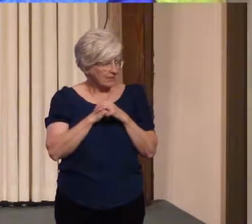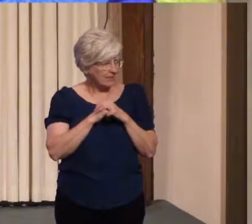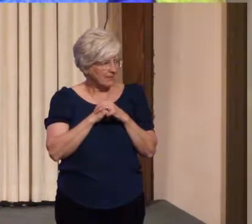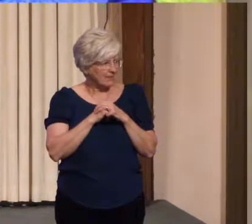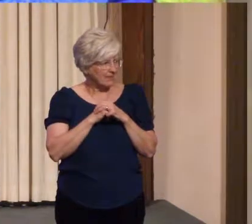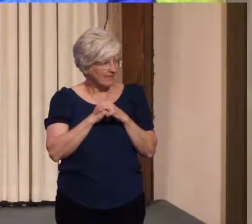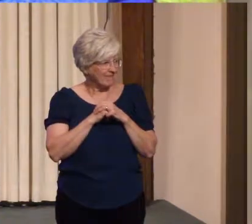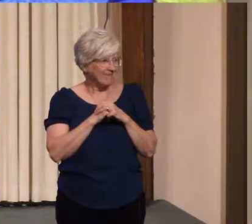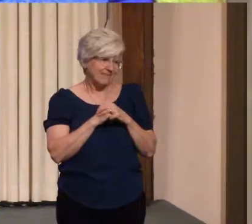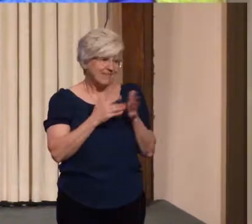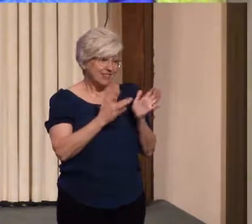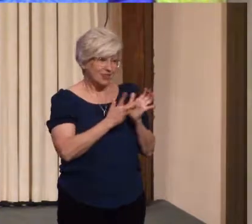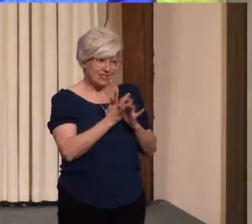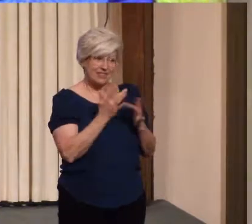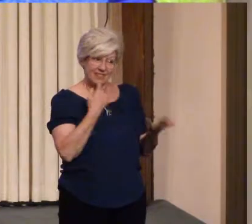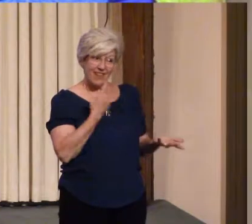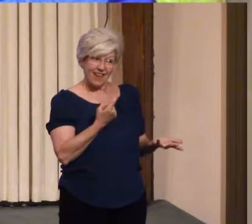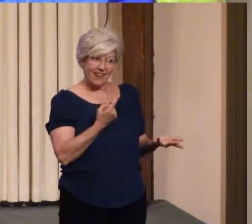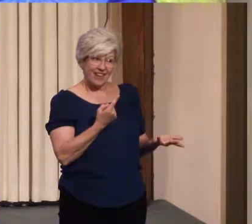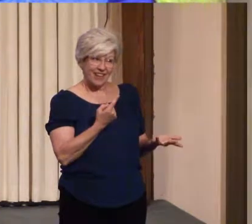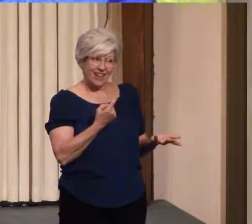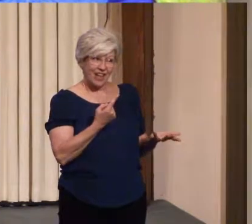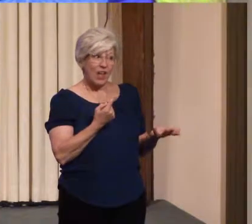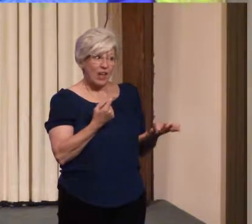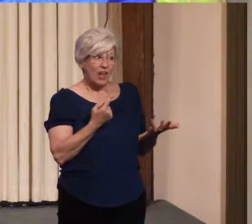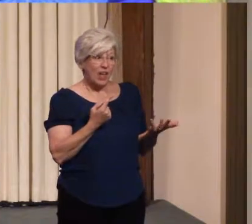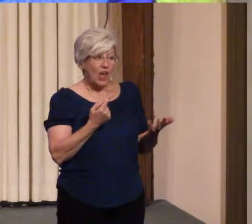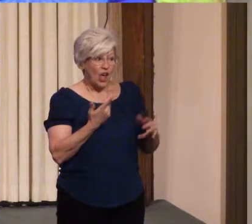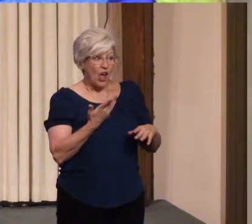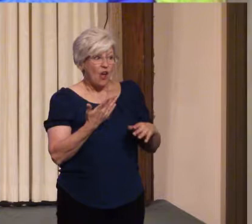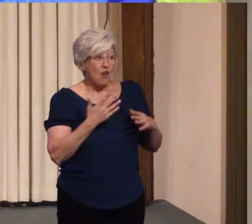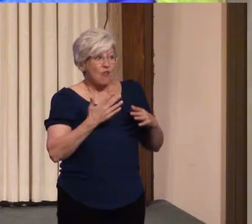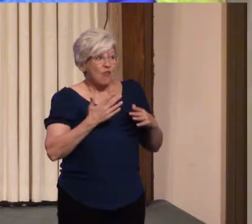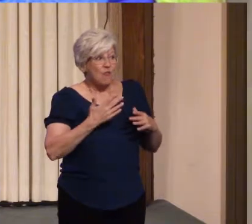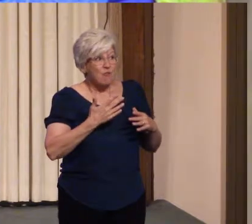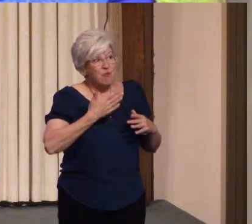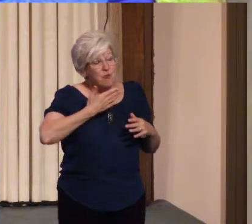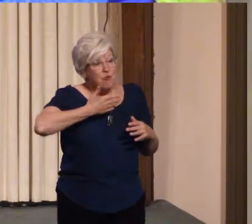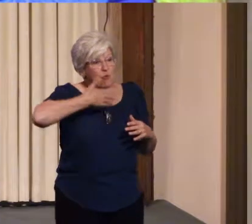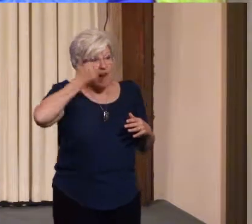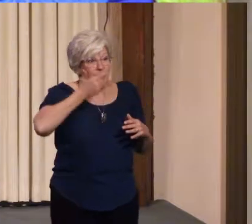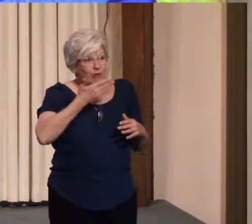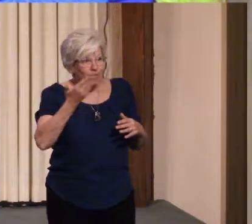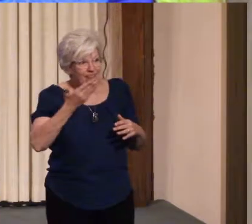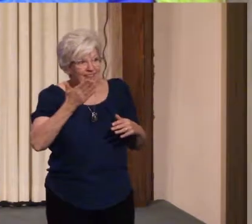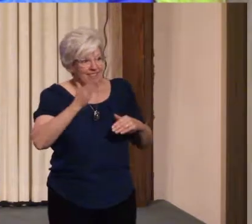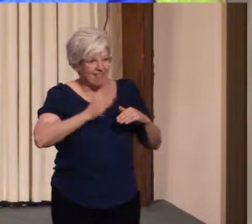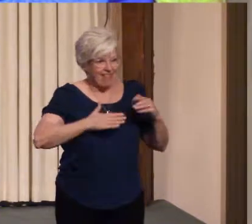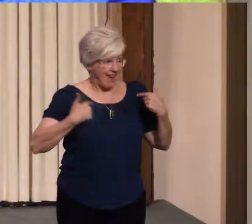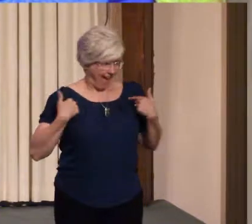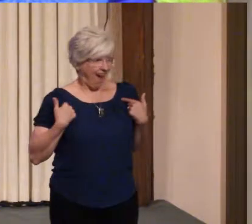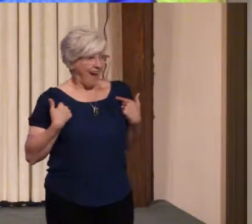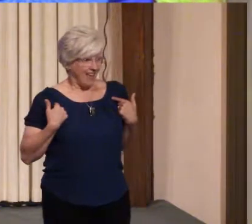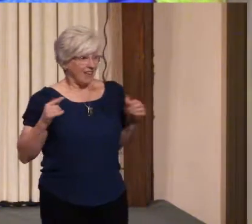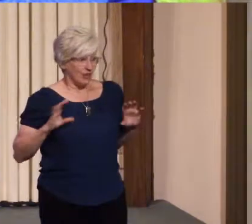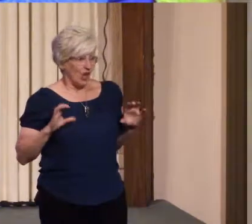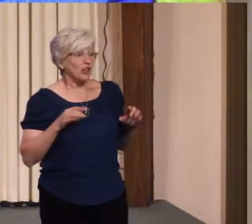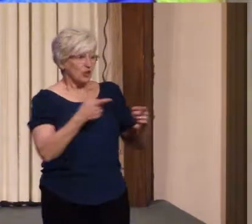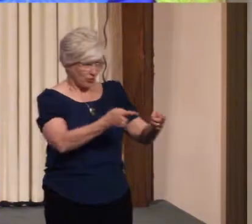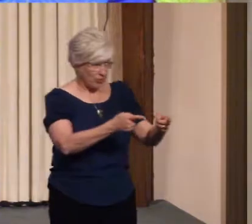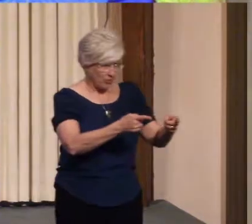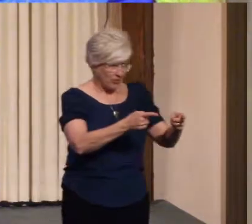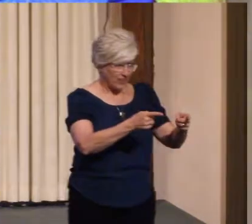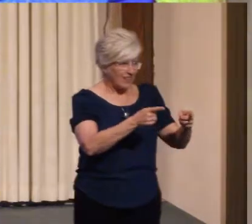Jesus said greater things than I have done ye shall do and we do those things. Sometimes they're a very small